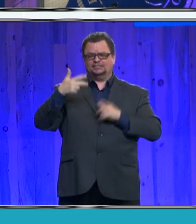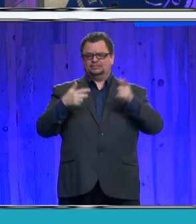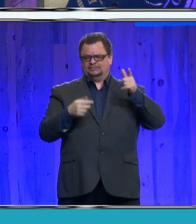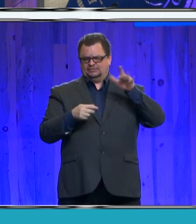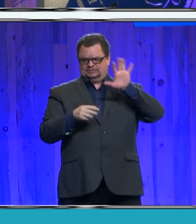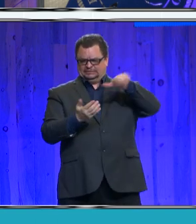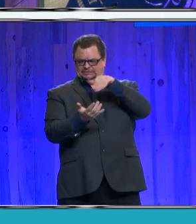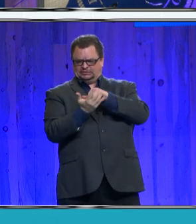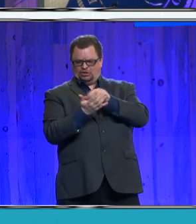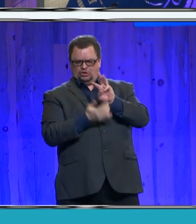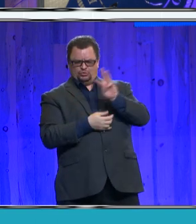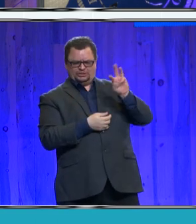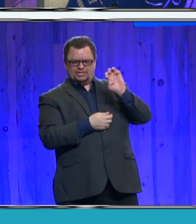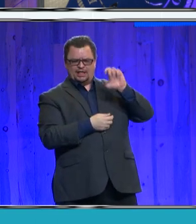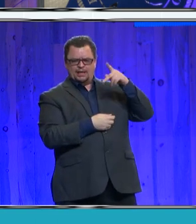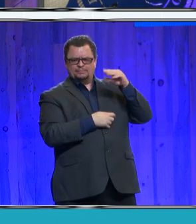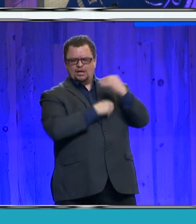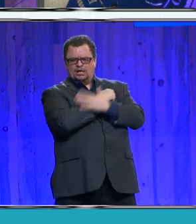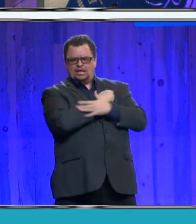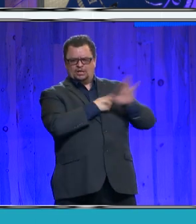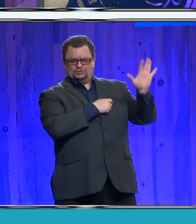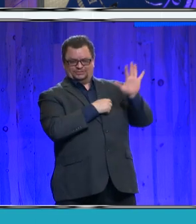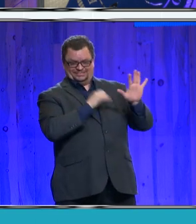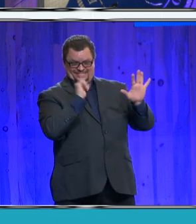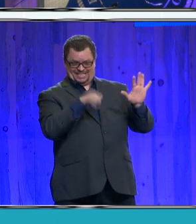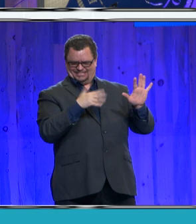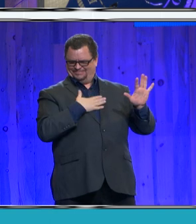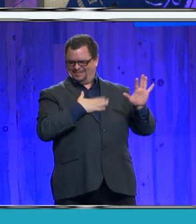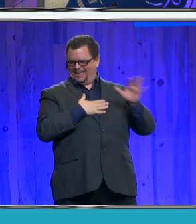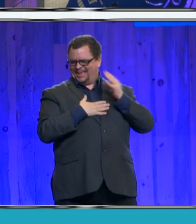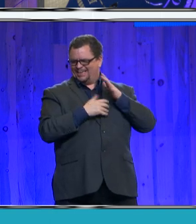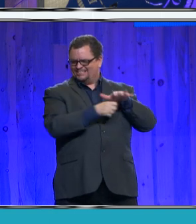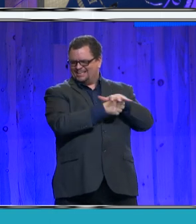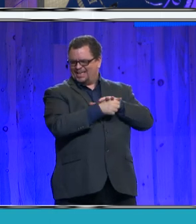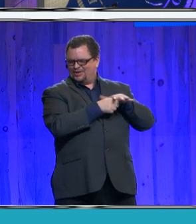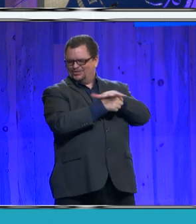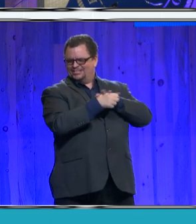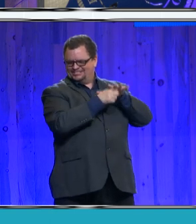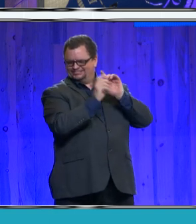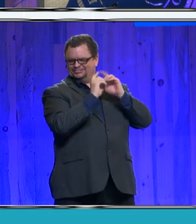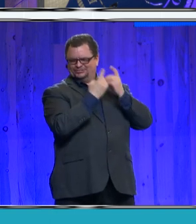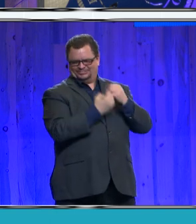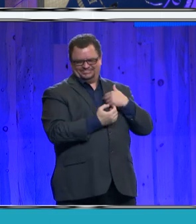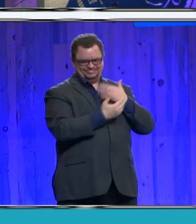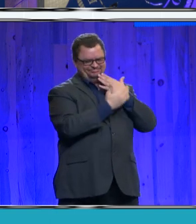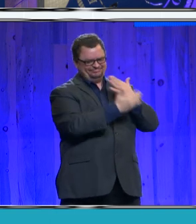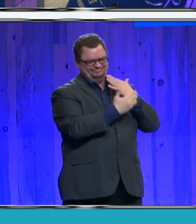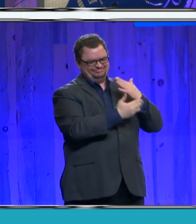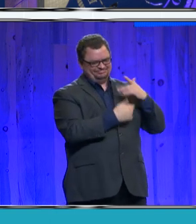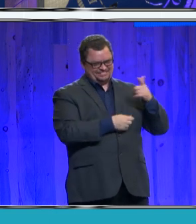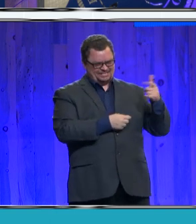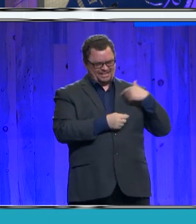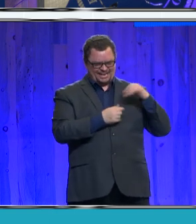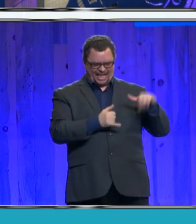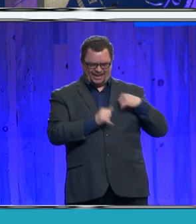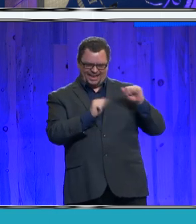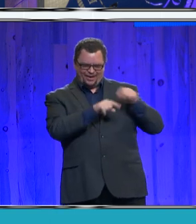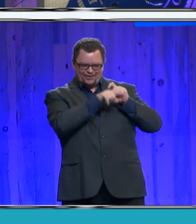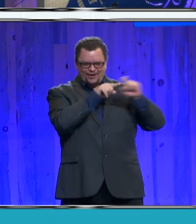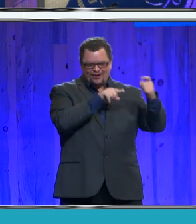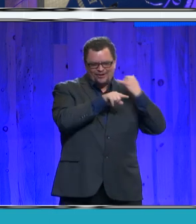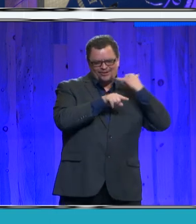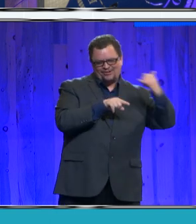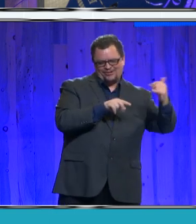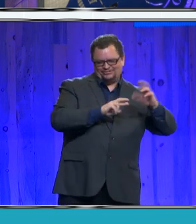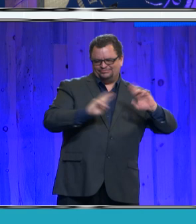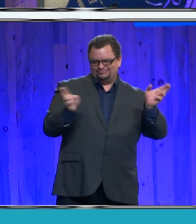which just happens to be my District Commissioner, so I have you on speed dial. Yes. Commissioner Vanderwerp has 35